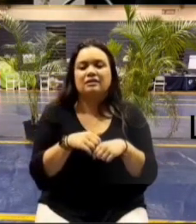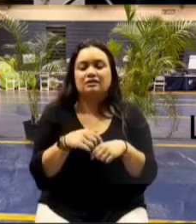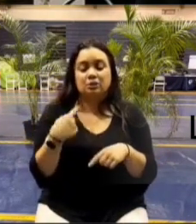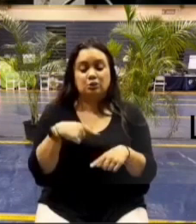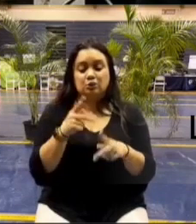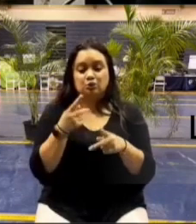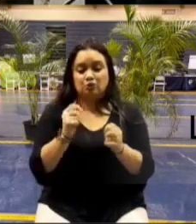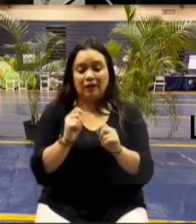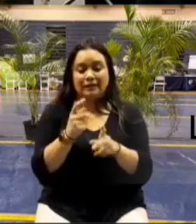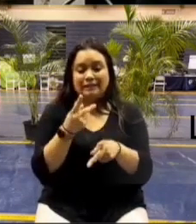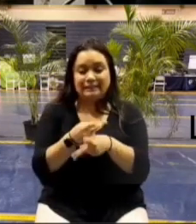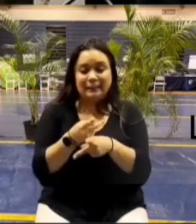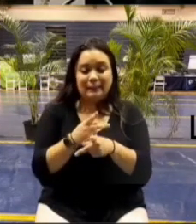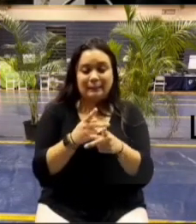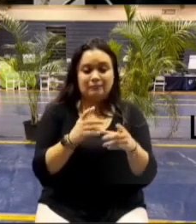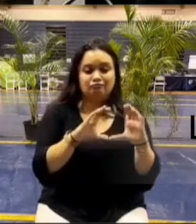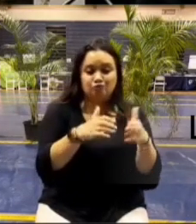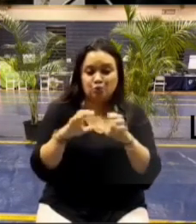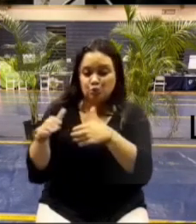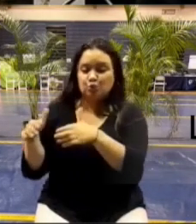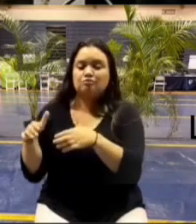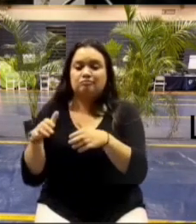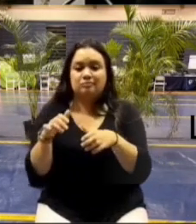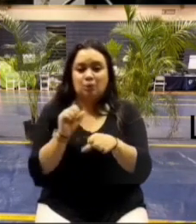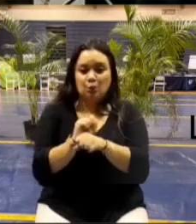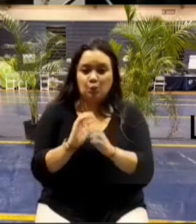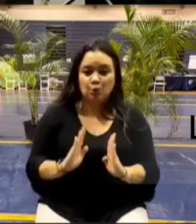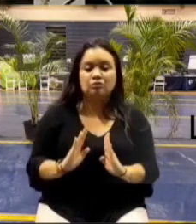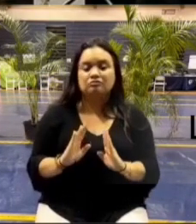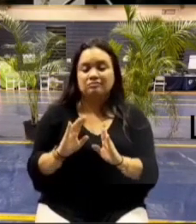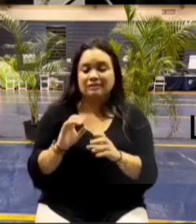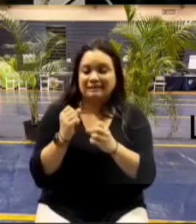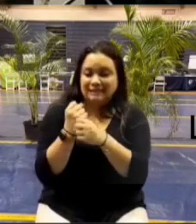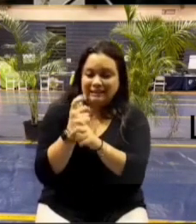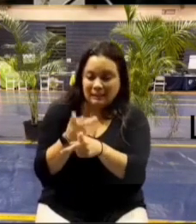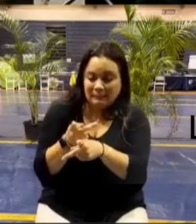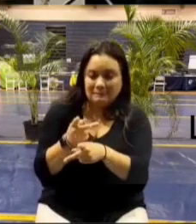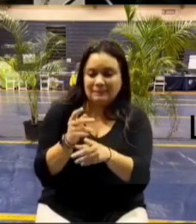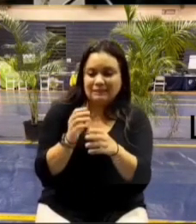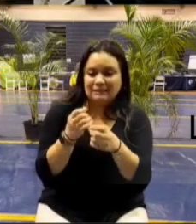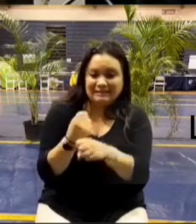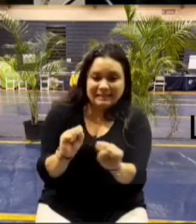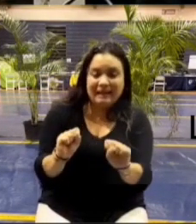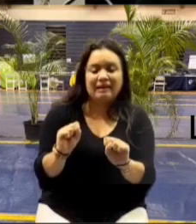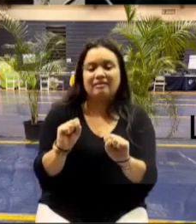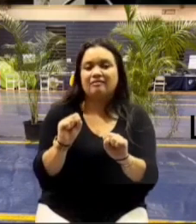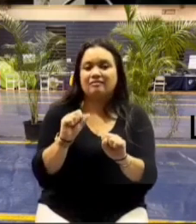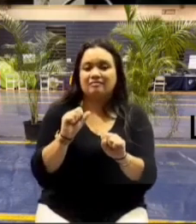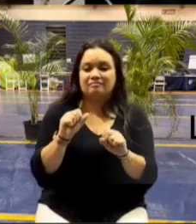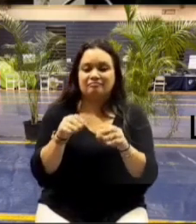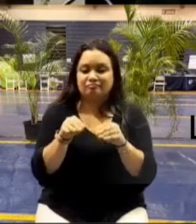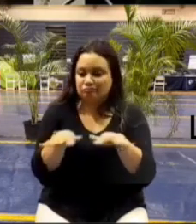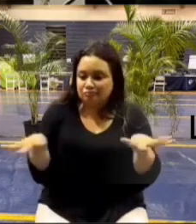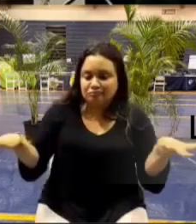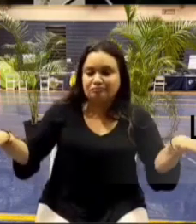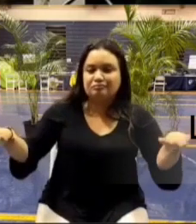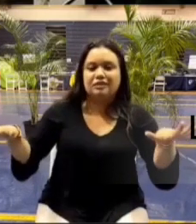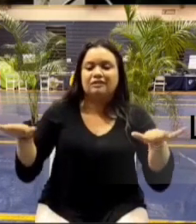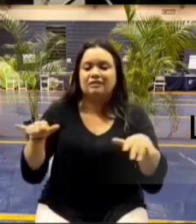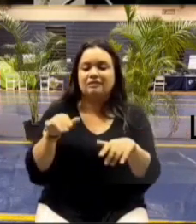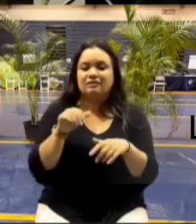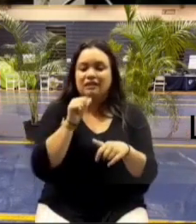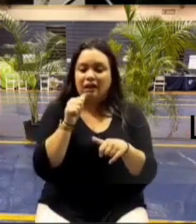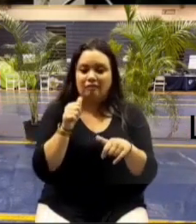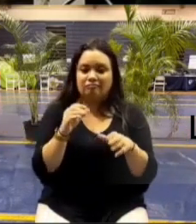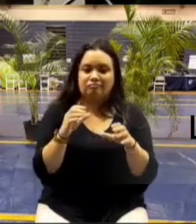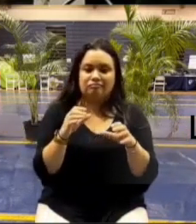the crews safe by keeping them spread out and not on top of each other so you'll see a crew who'll be in a